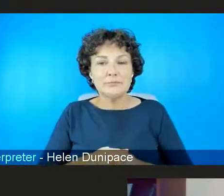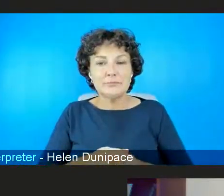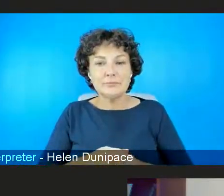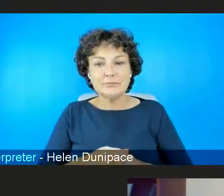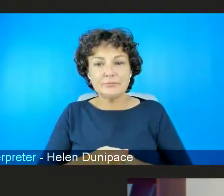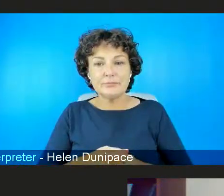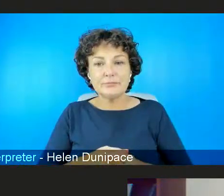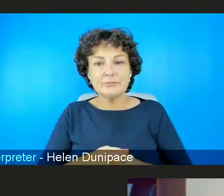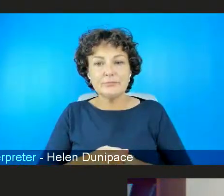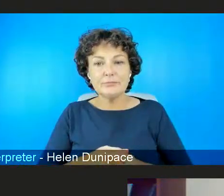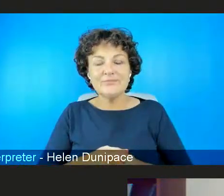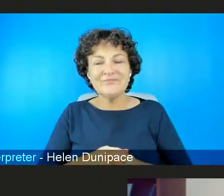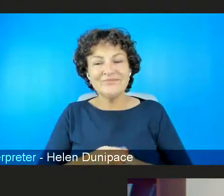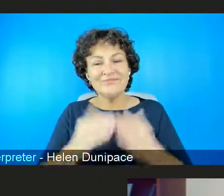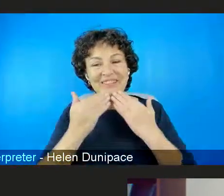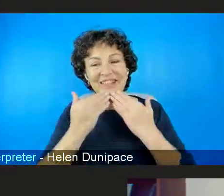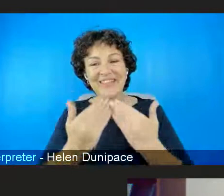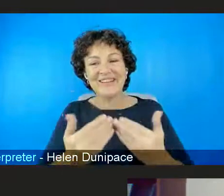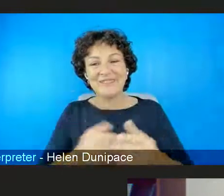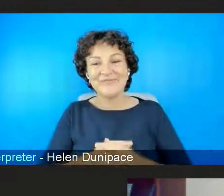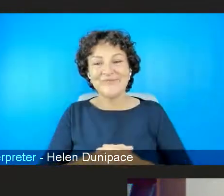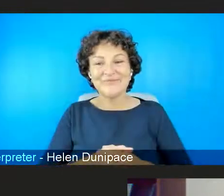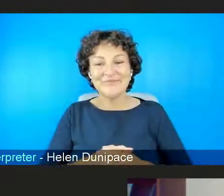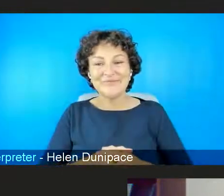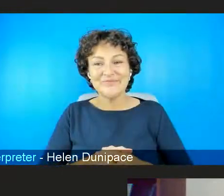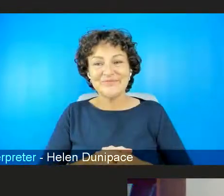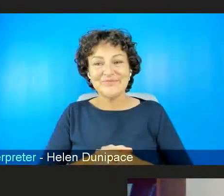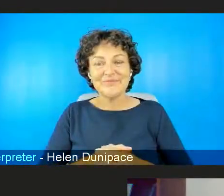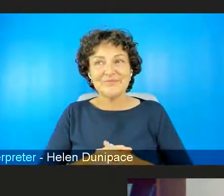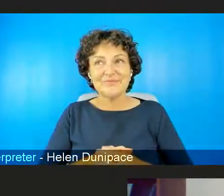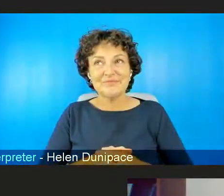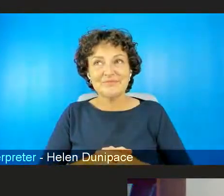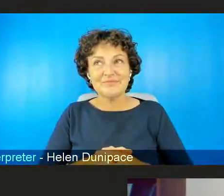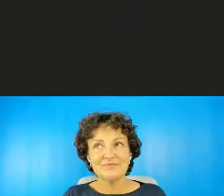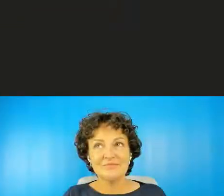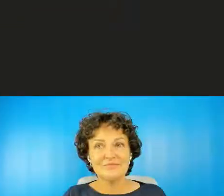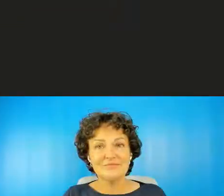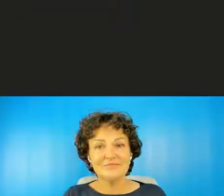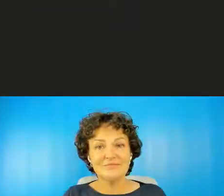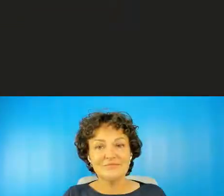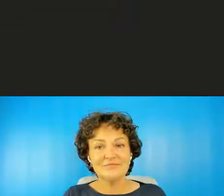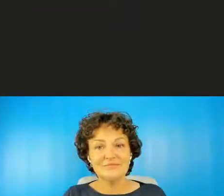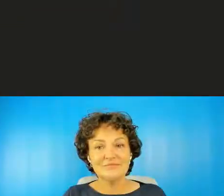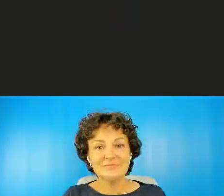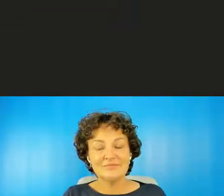Thank you, Marsha. Can I can I come now to Professor Karen Boyle, please?